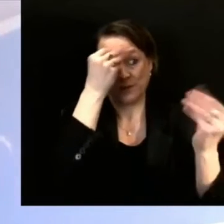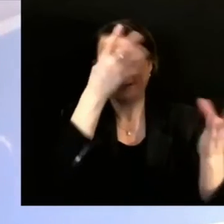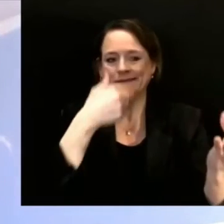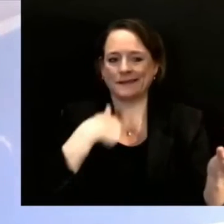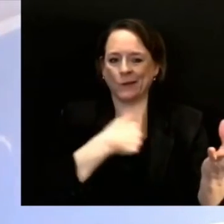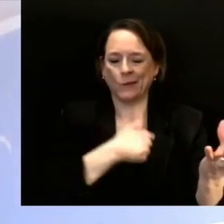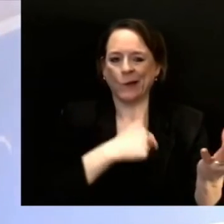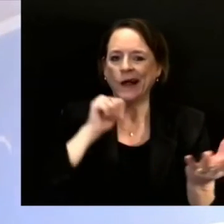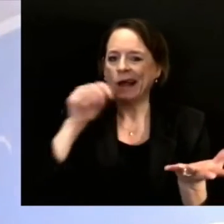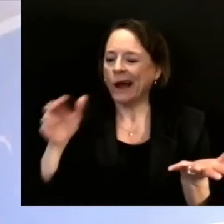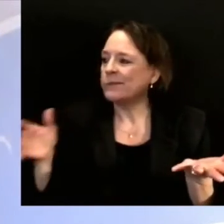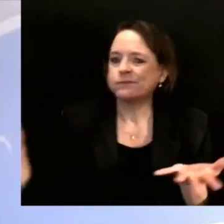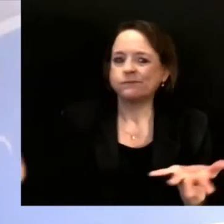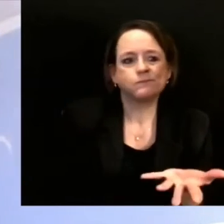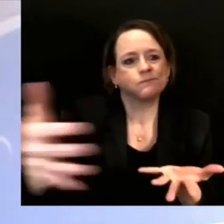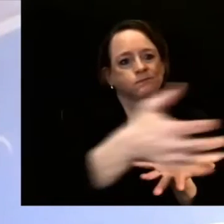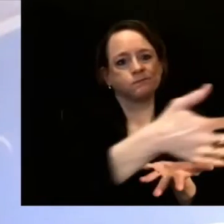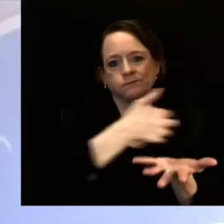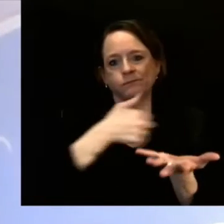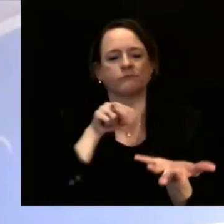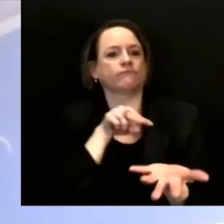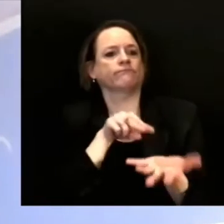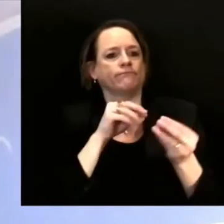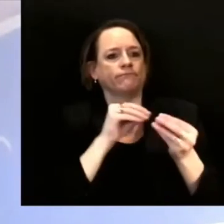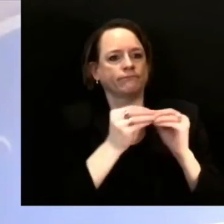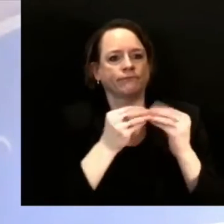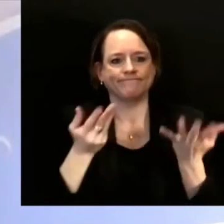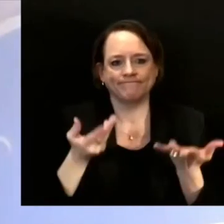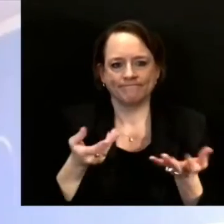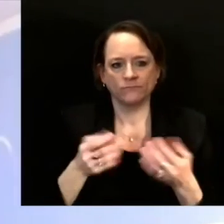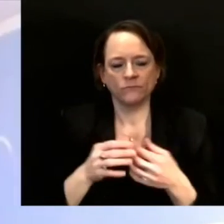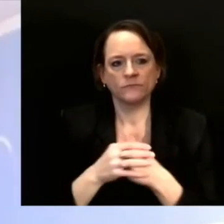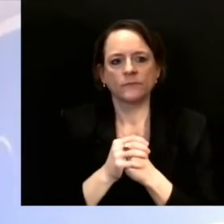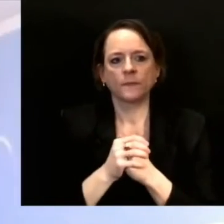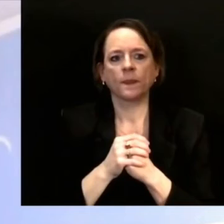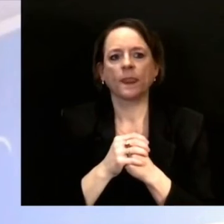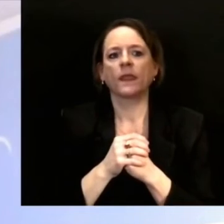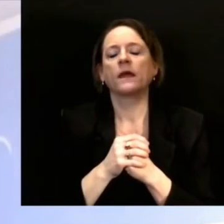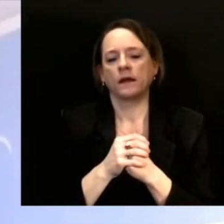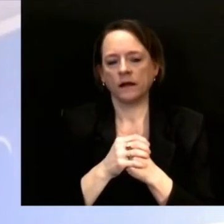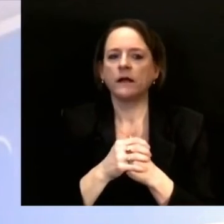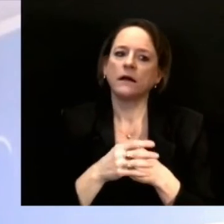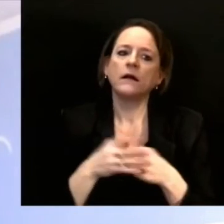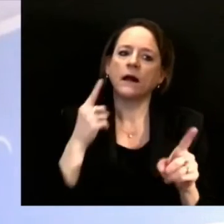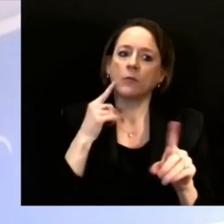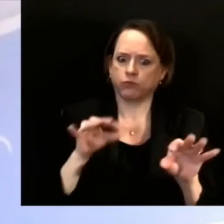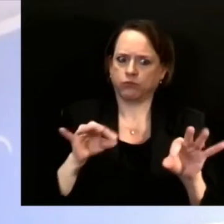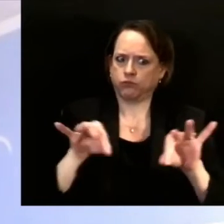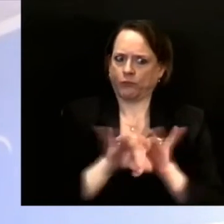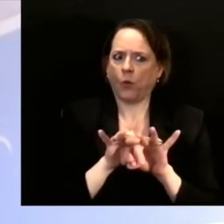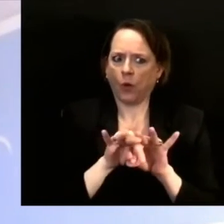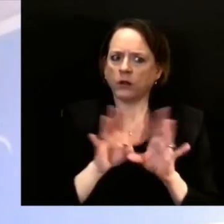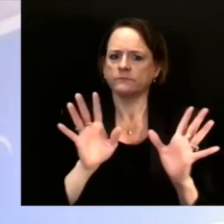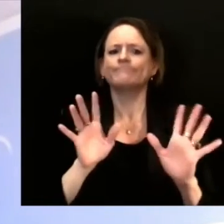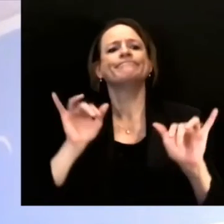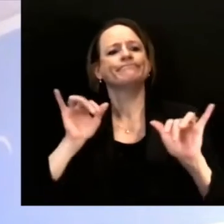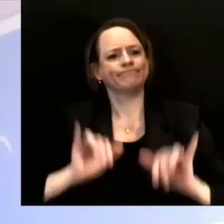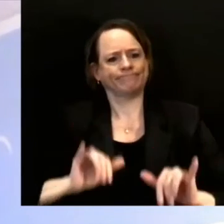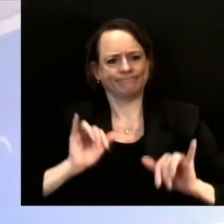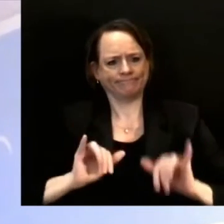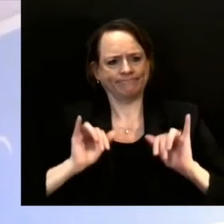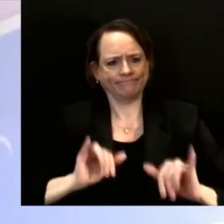go ahead and address. And we have been providing, you know, resources and training to vaccinators and healthcare